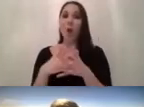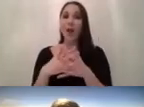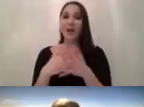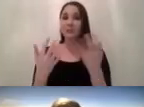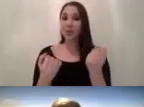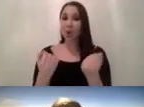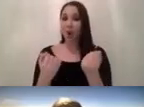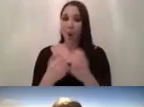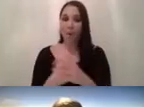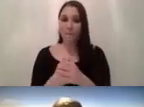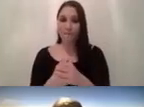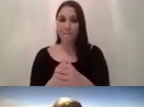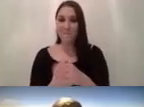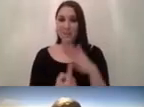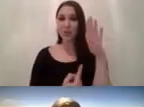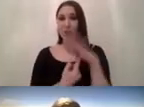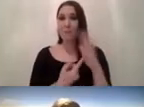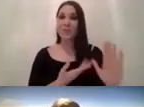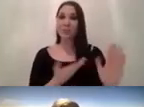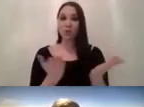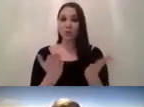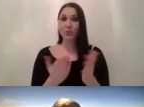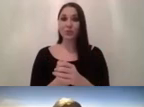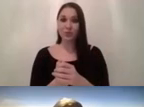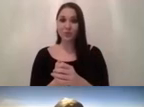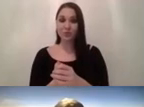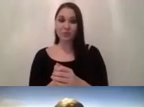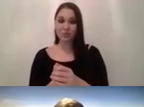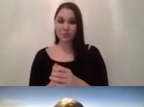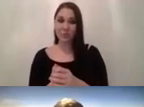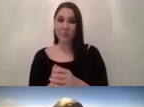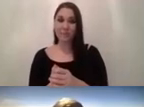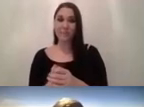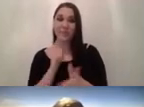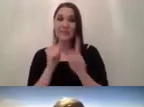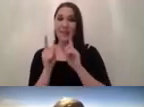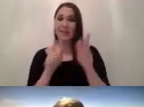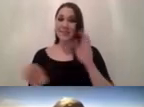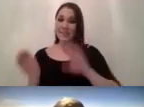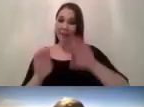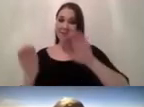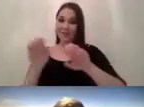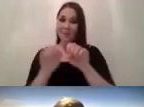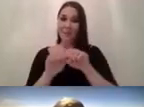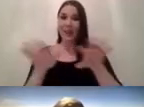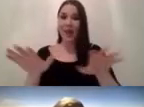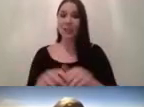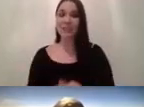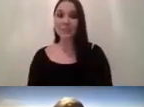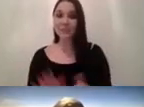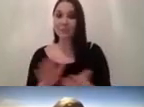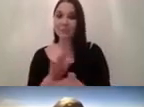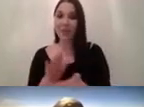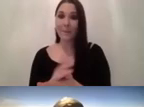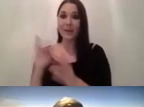as he's one of the top contributors for the towards data science publication but other than that jan happy for you to